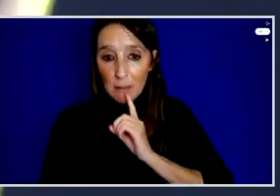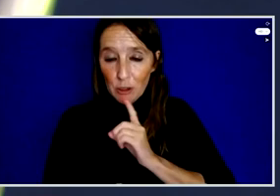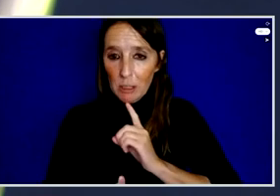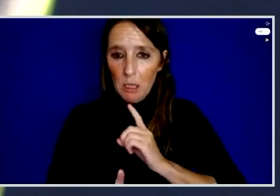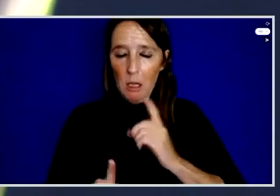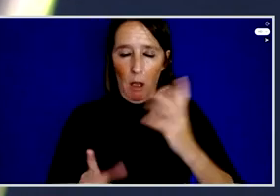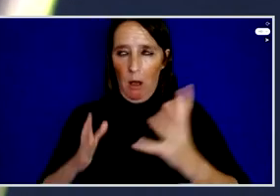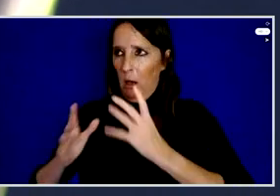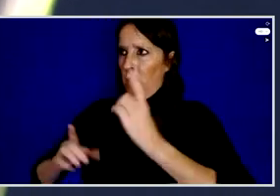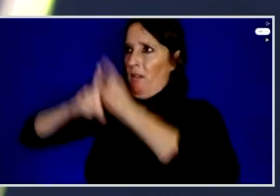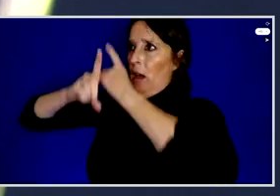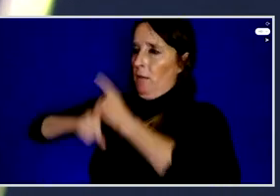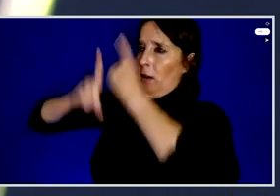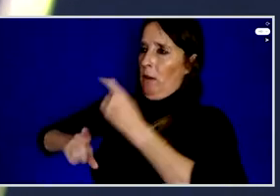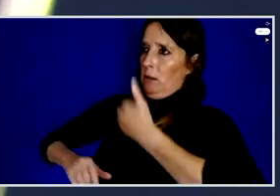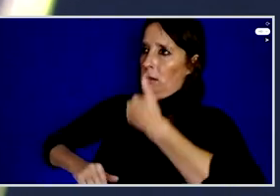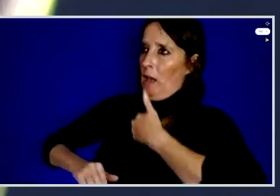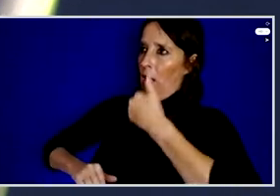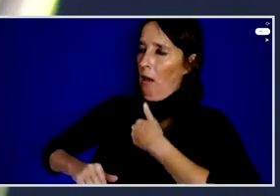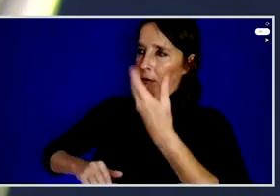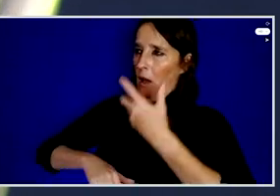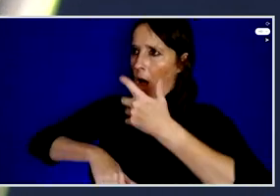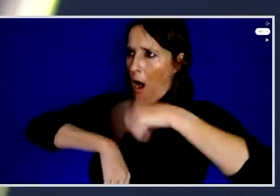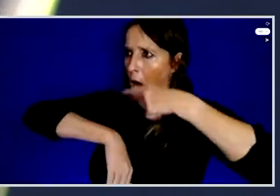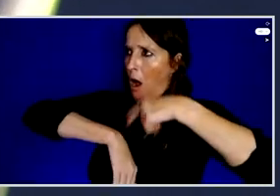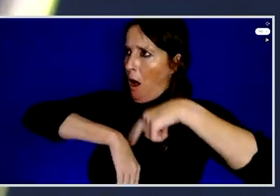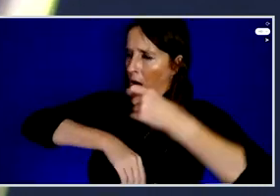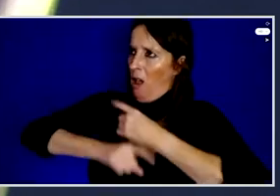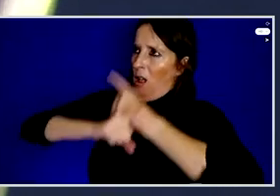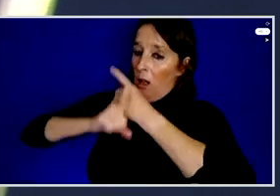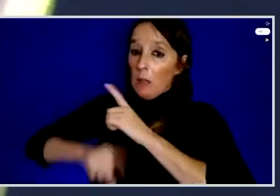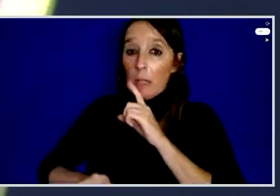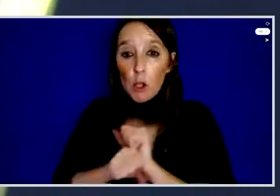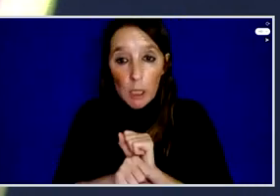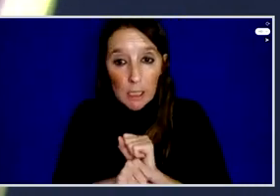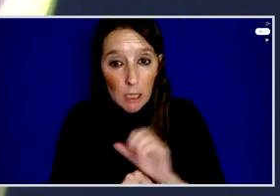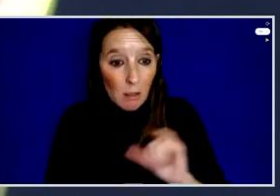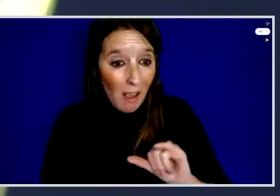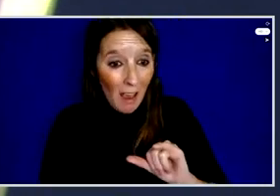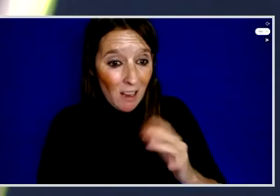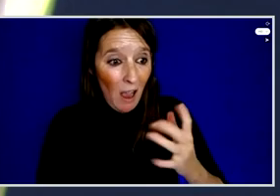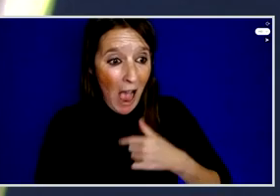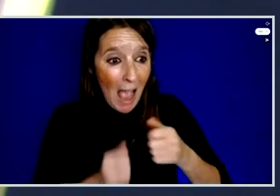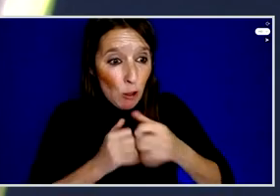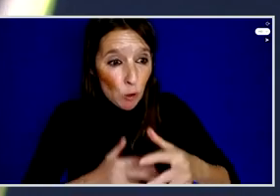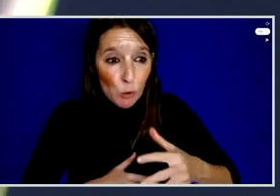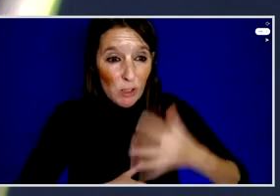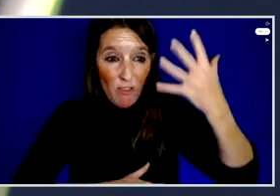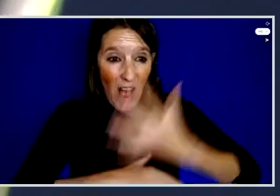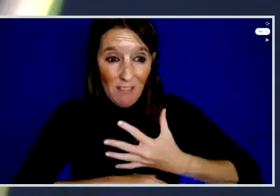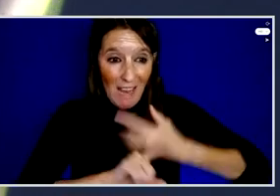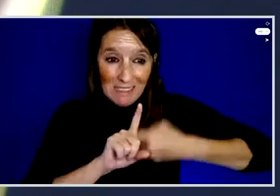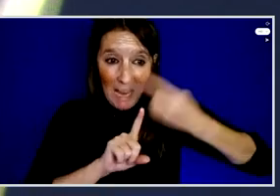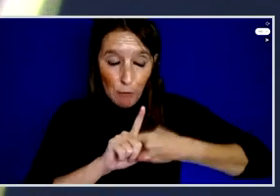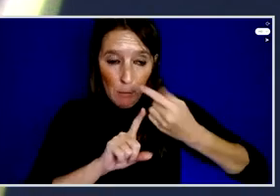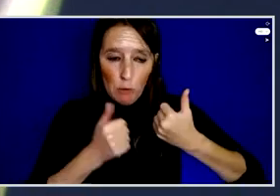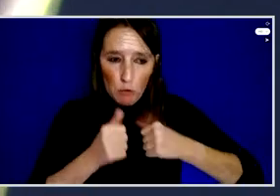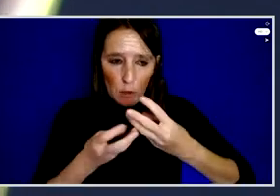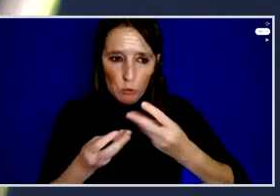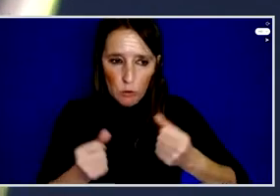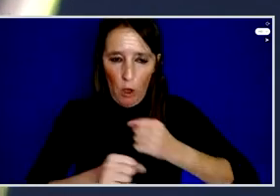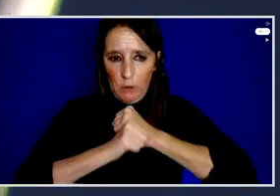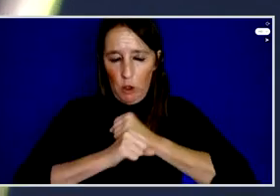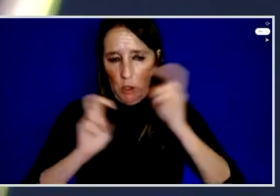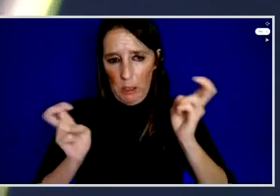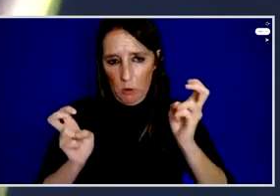big part of working hours for journalists literally I lose like five working days a month to deal with these security issues and I think journalists